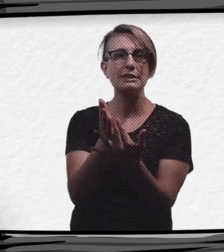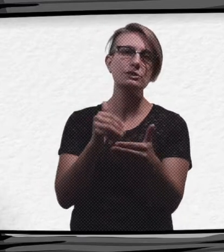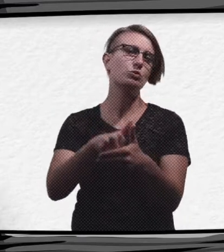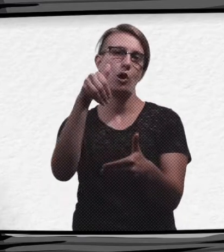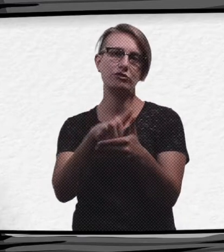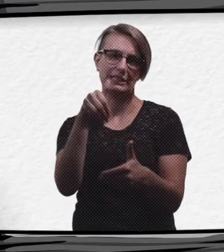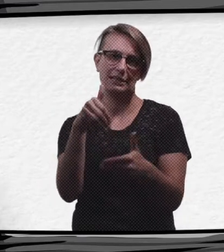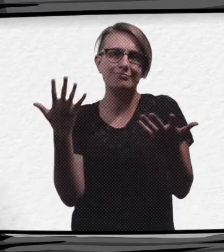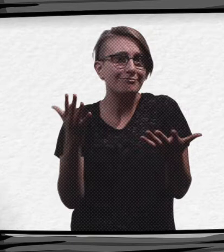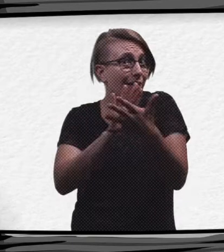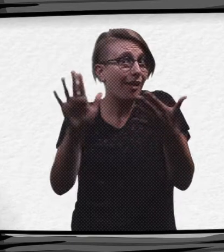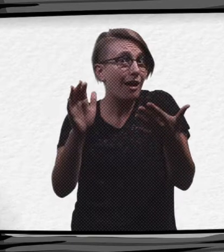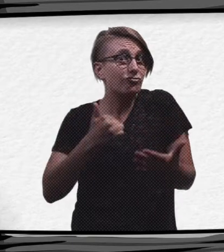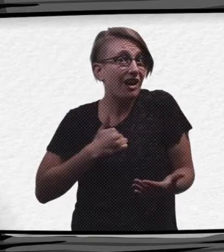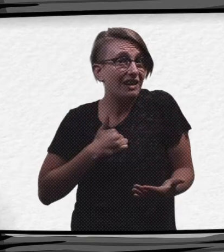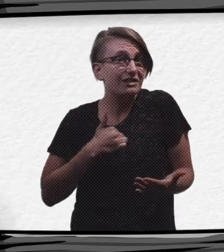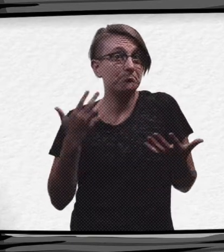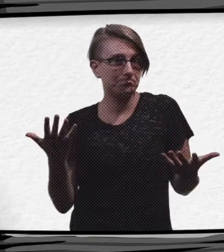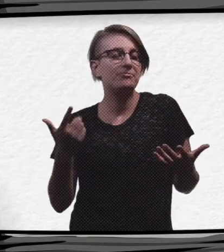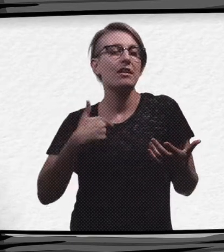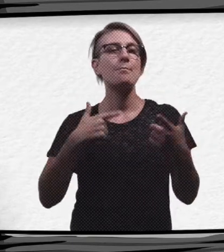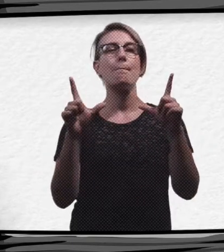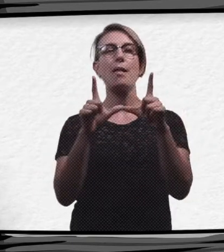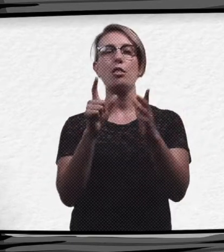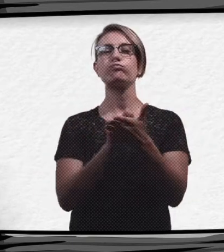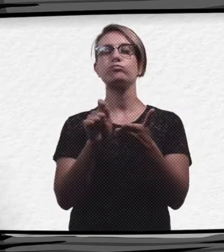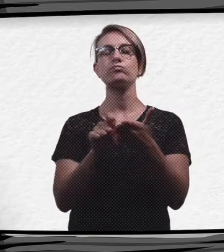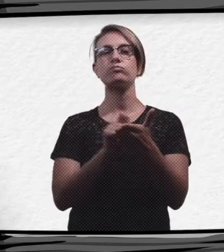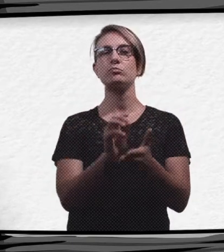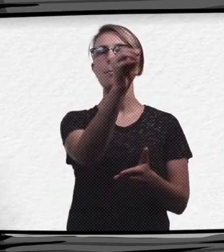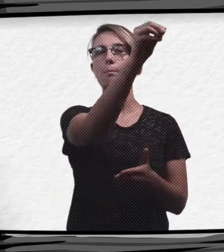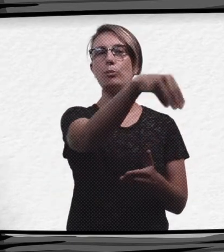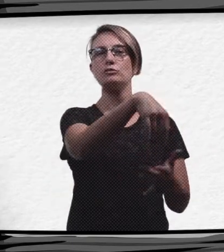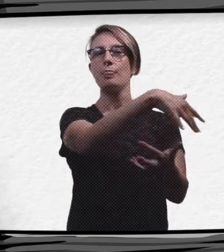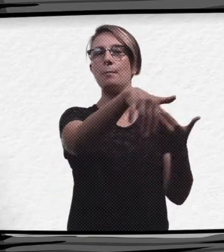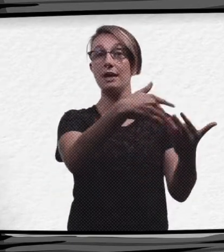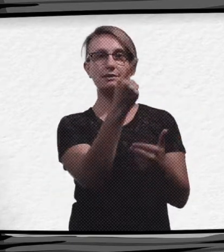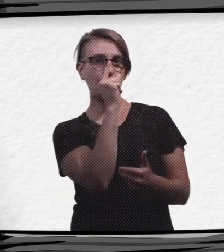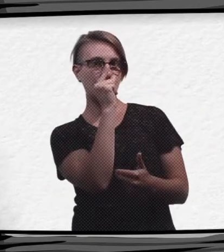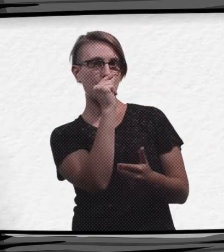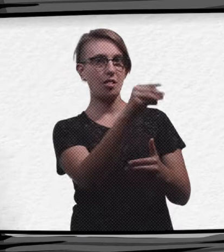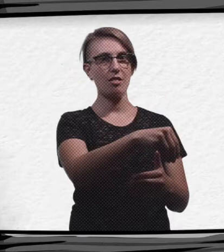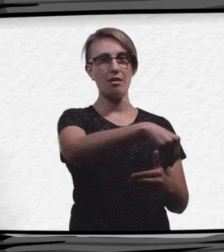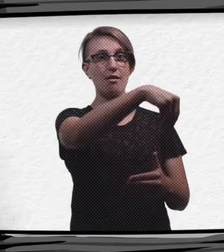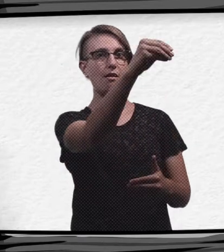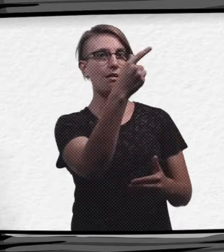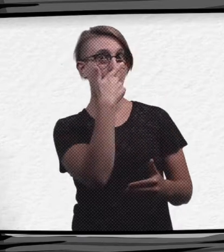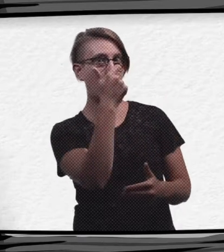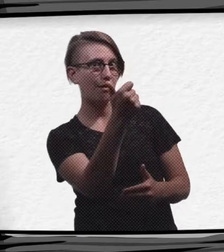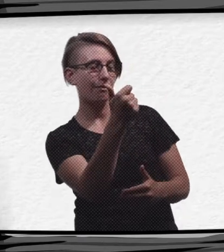Equal access for all. I've got a members bill in the biscuit tin, which aims to make this situation a bit better. The election